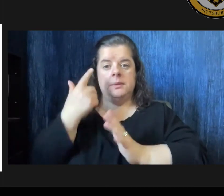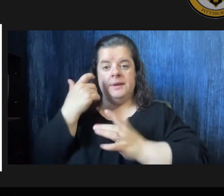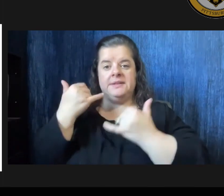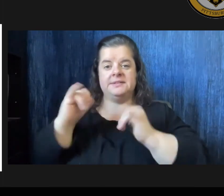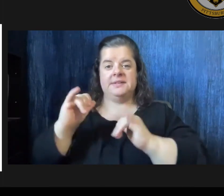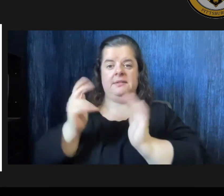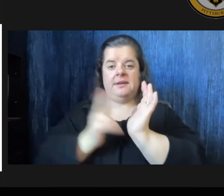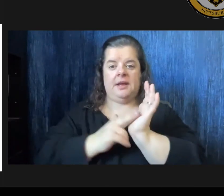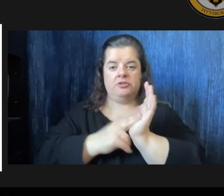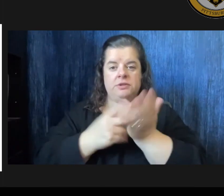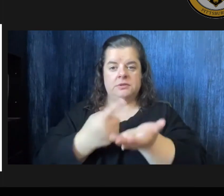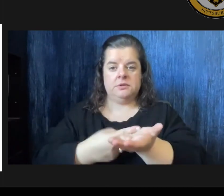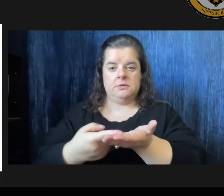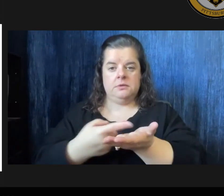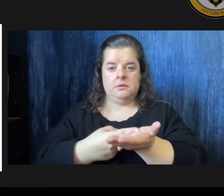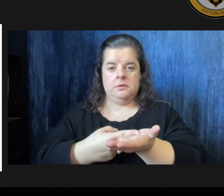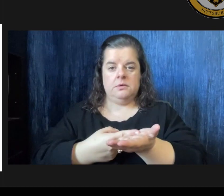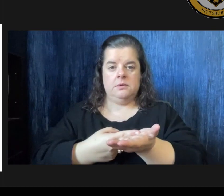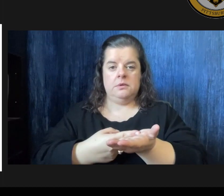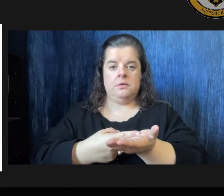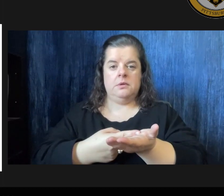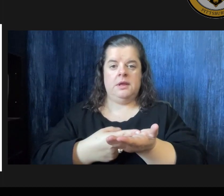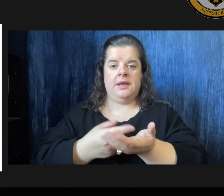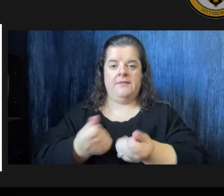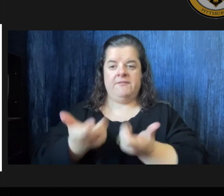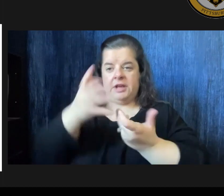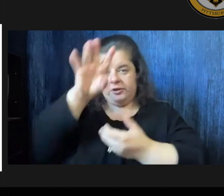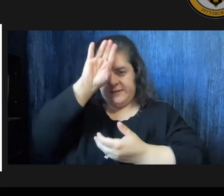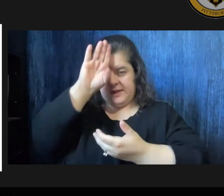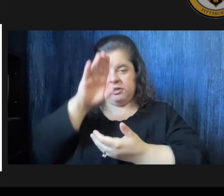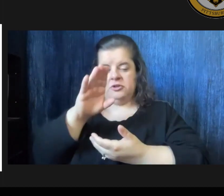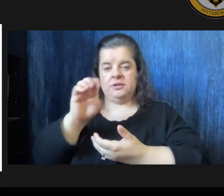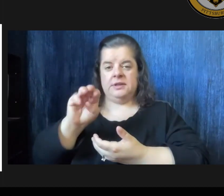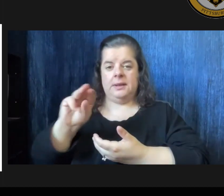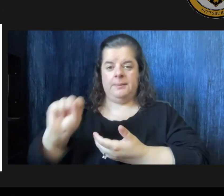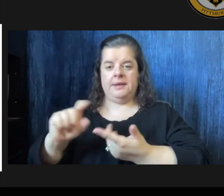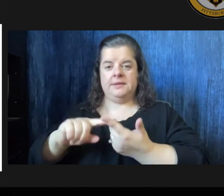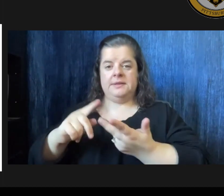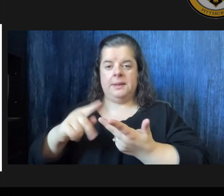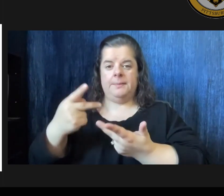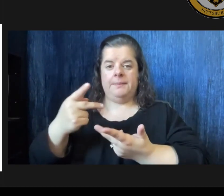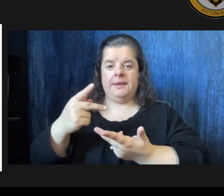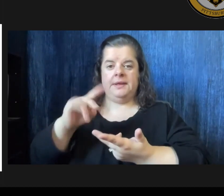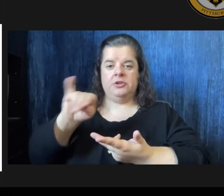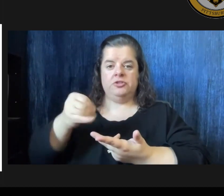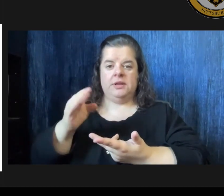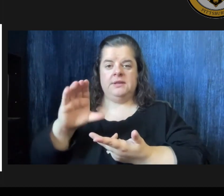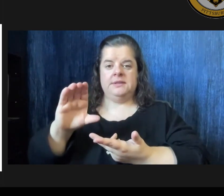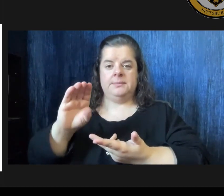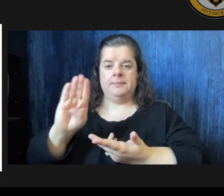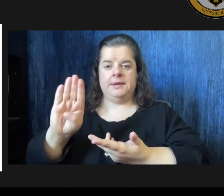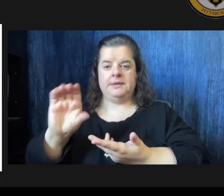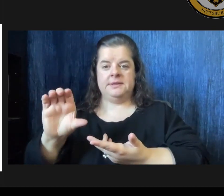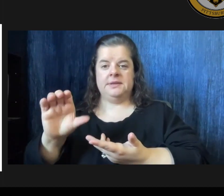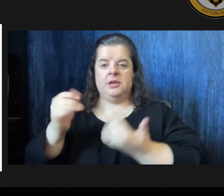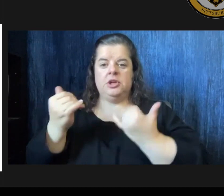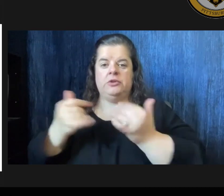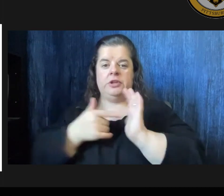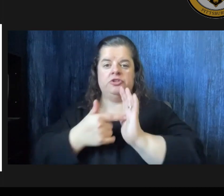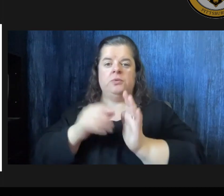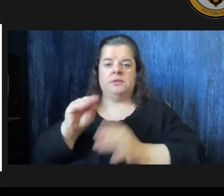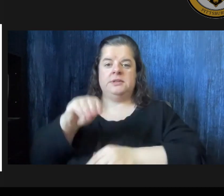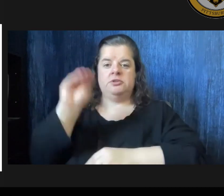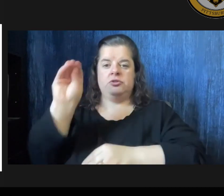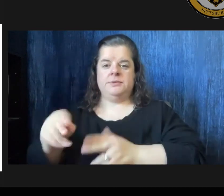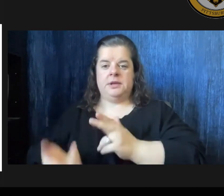contract negotiations the firefighters paramedics and pjcbc employees currently show zero percent raises